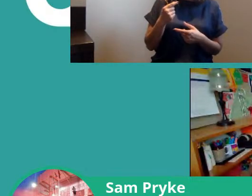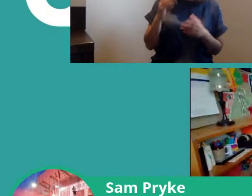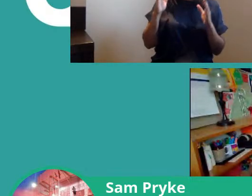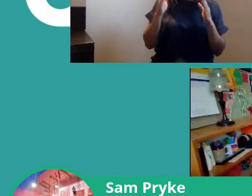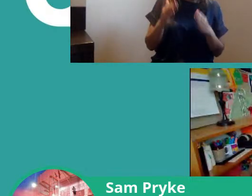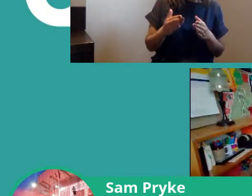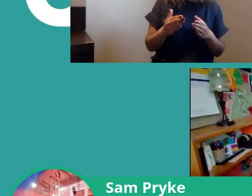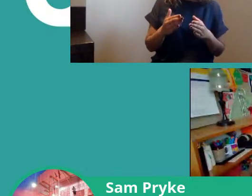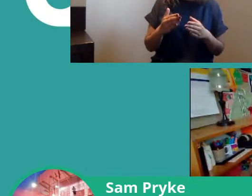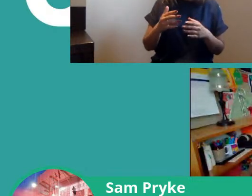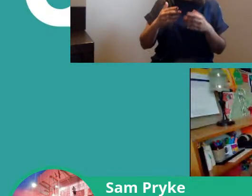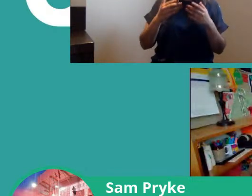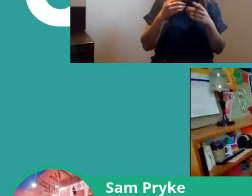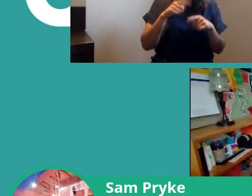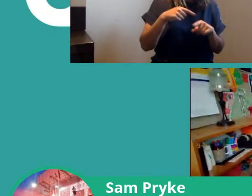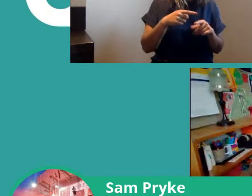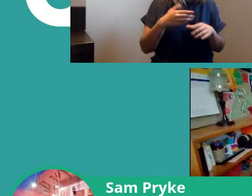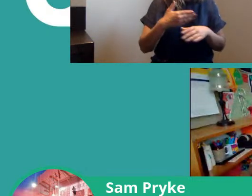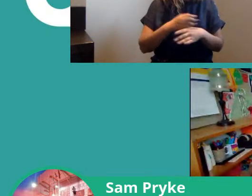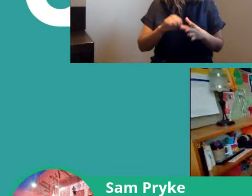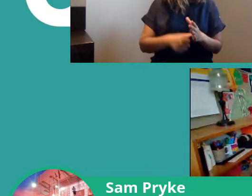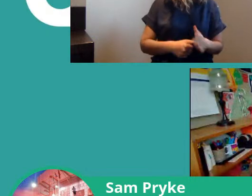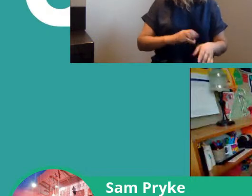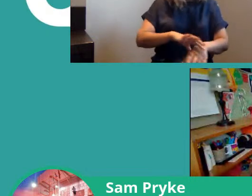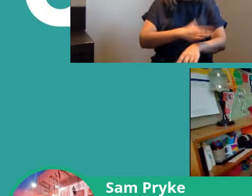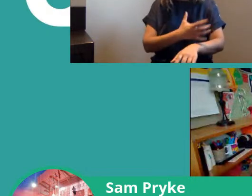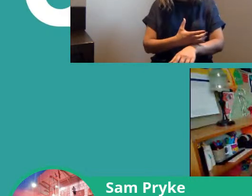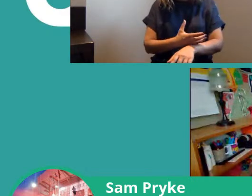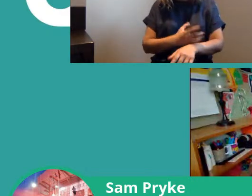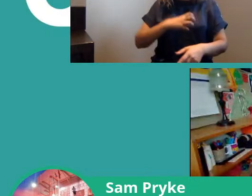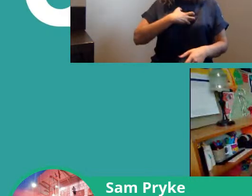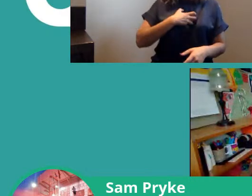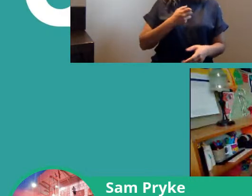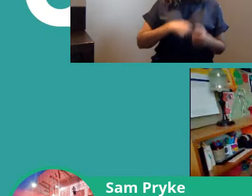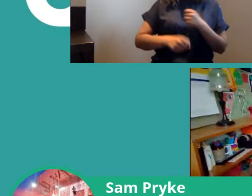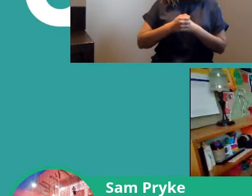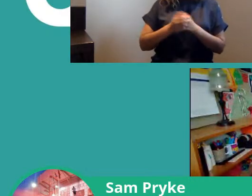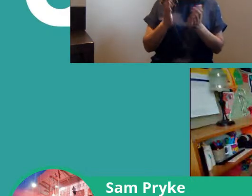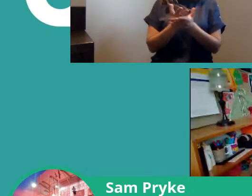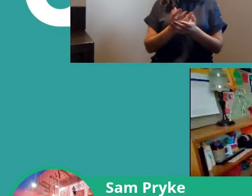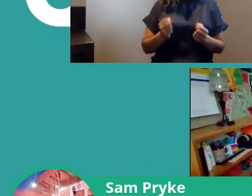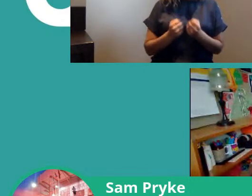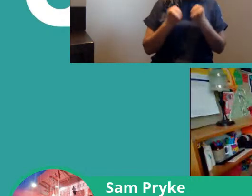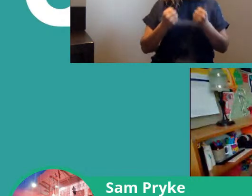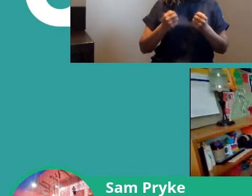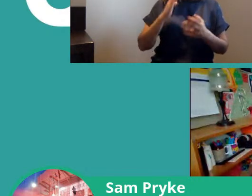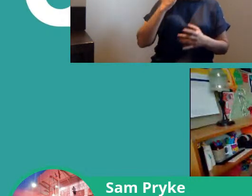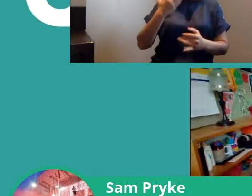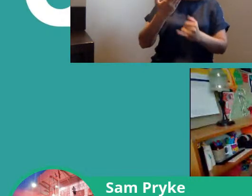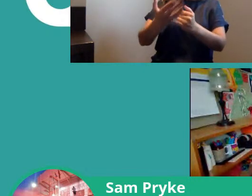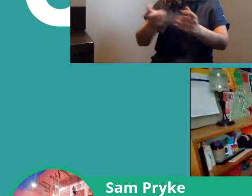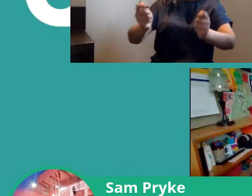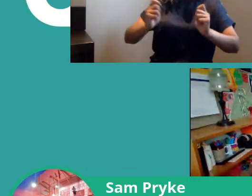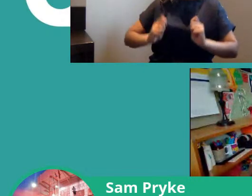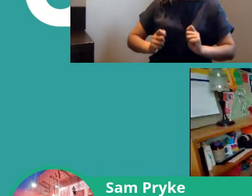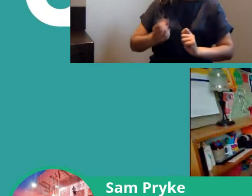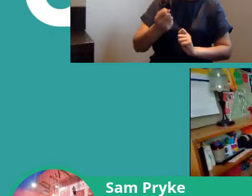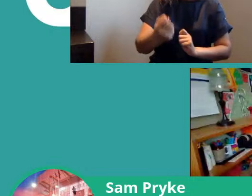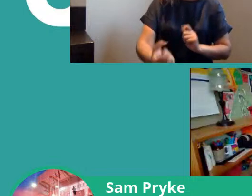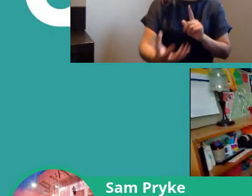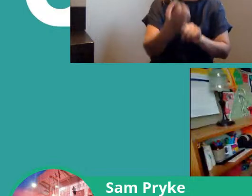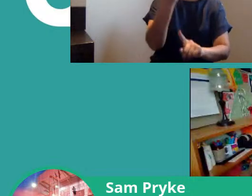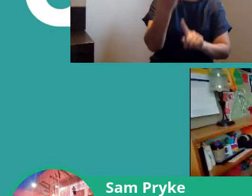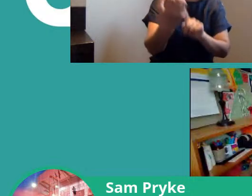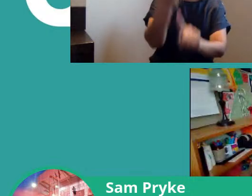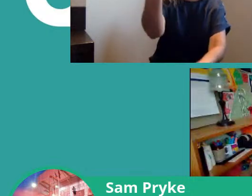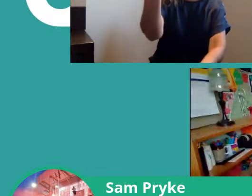that you can invest in that the more the trade union is going to become stronger and the more rewards you're going to reap from that so yeah I'd love